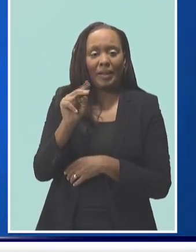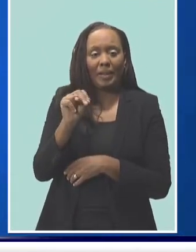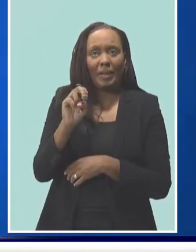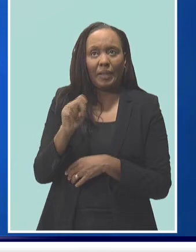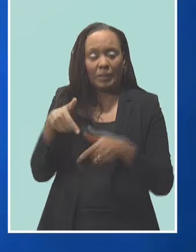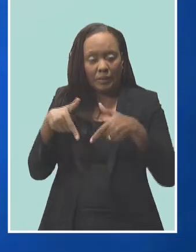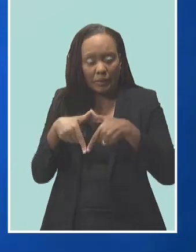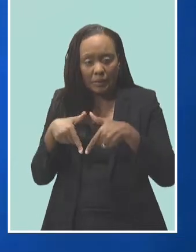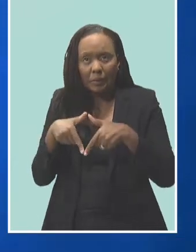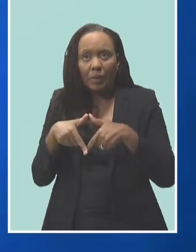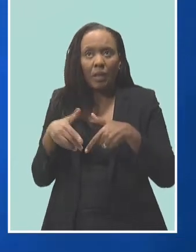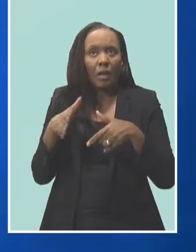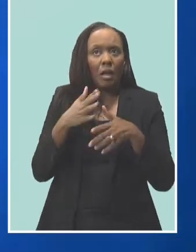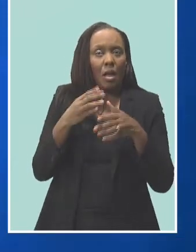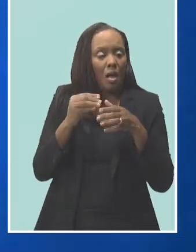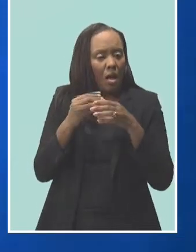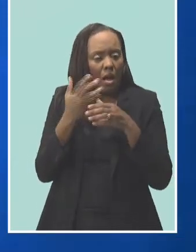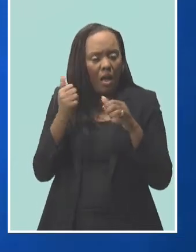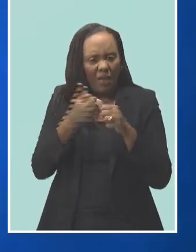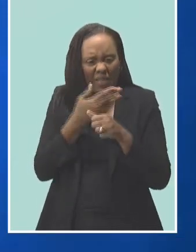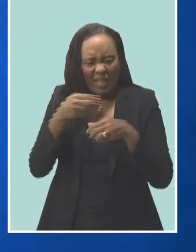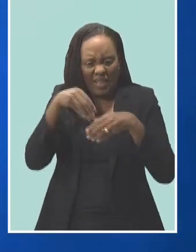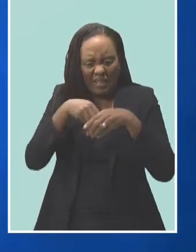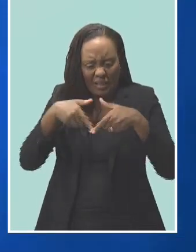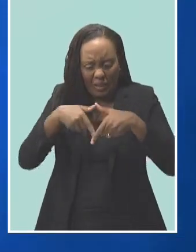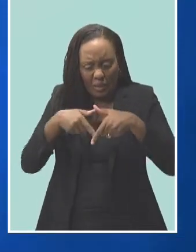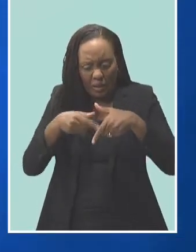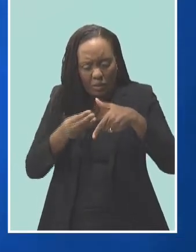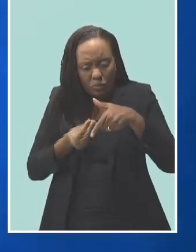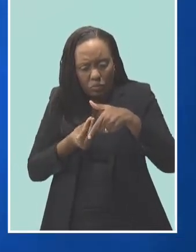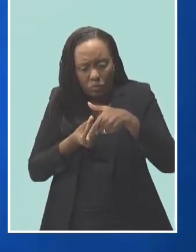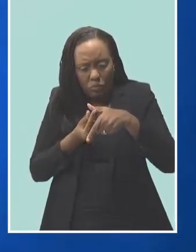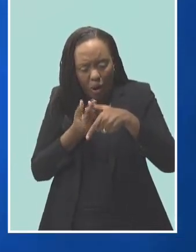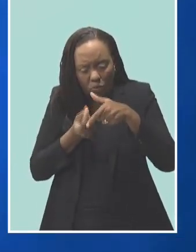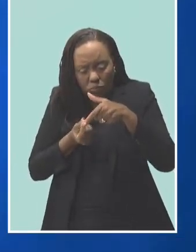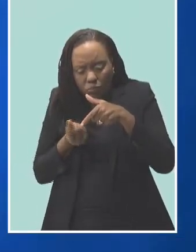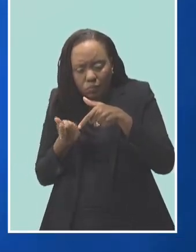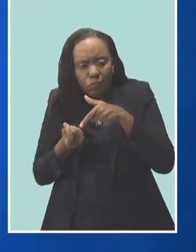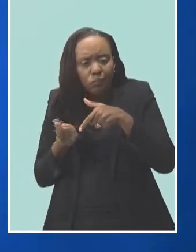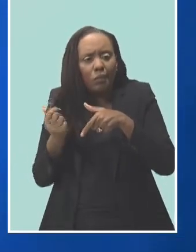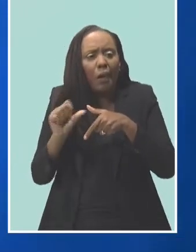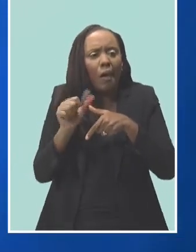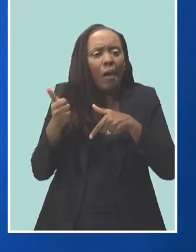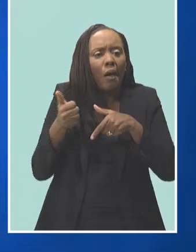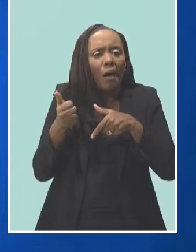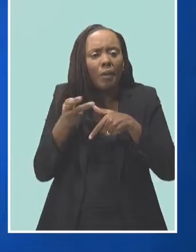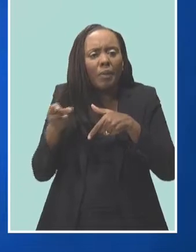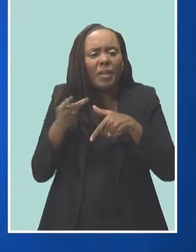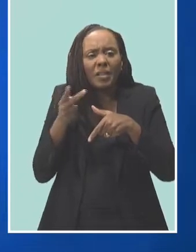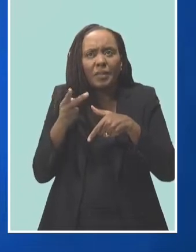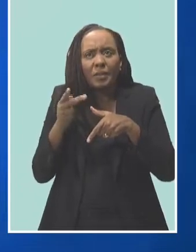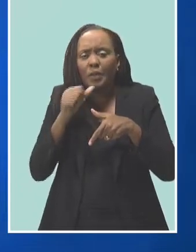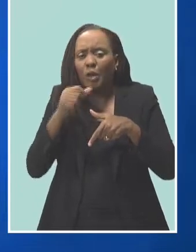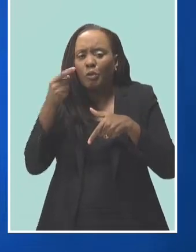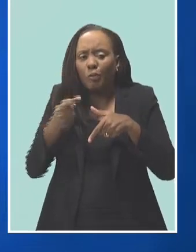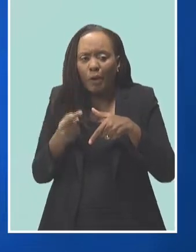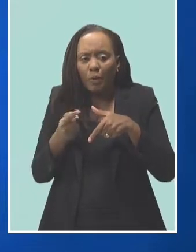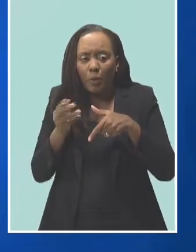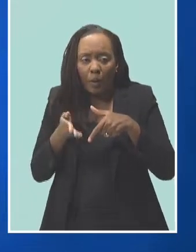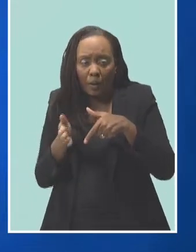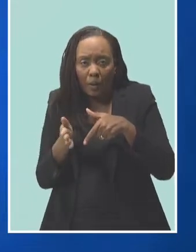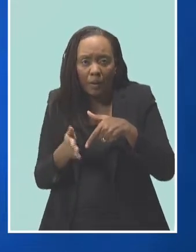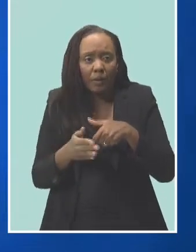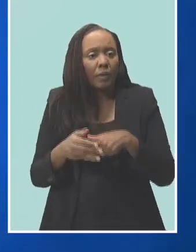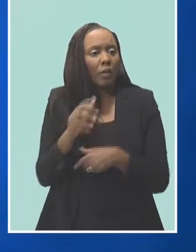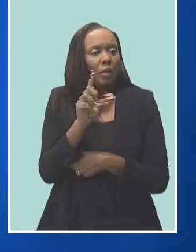starts to grow in other places such as the ovaries and fallopian tubes. Since 2016, she has been helping